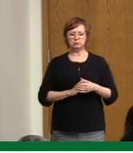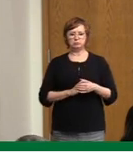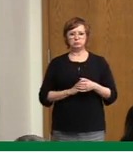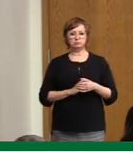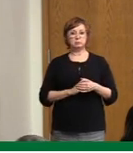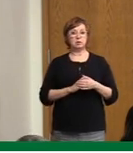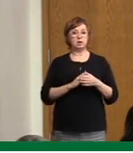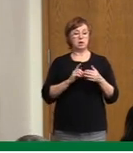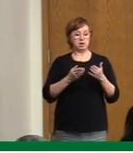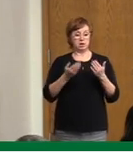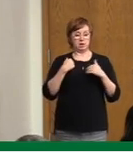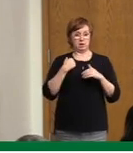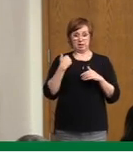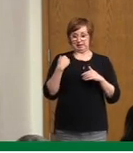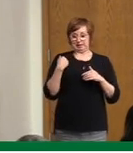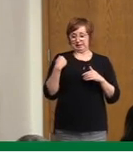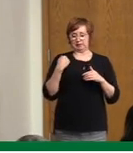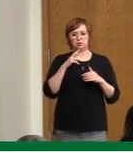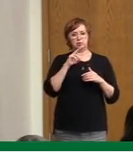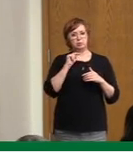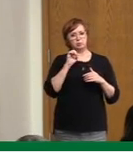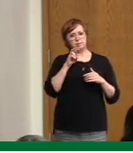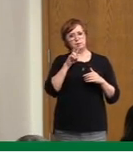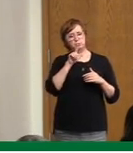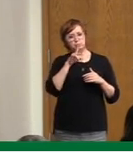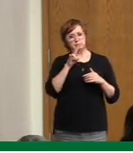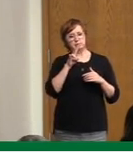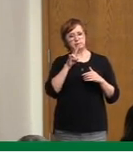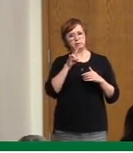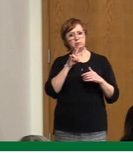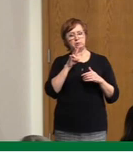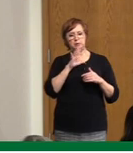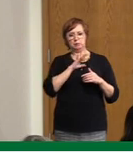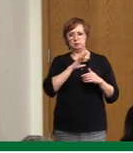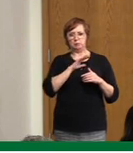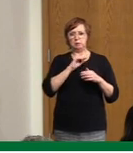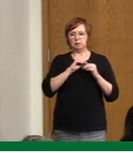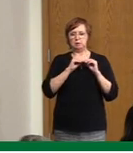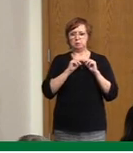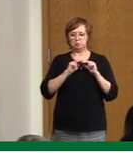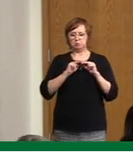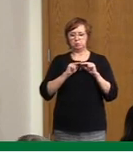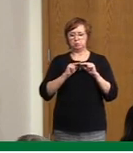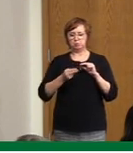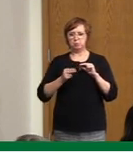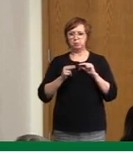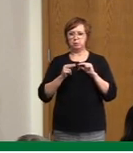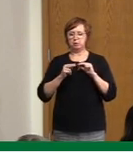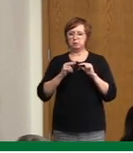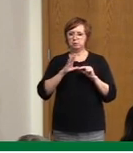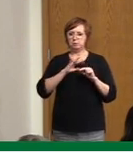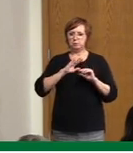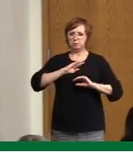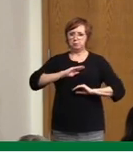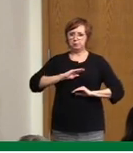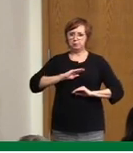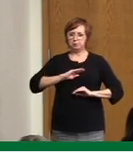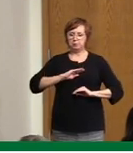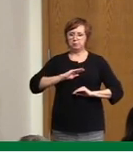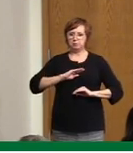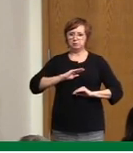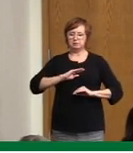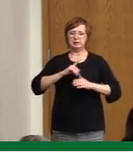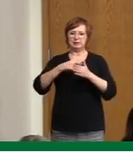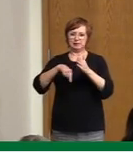measures announced on November 27th. We have some early indications of some impact on that and slowing transmission. But we'll know